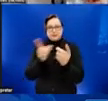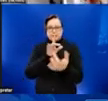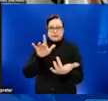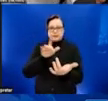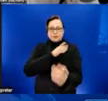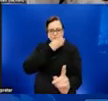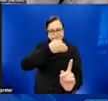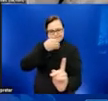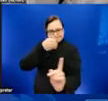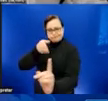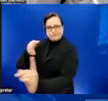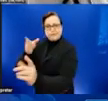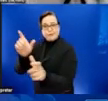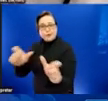please.